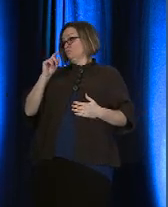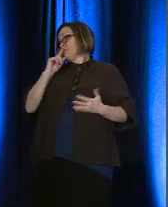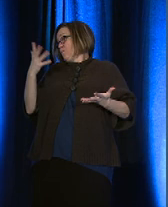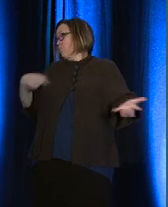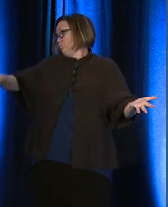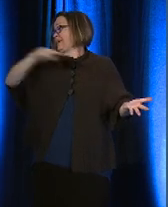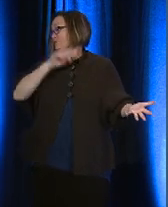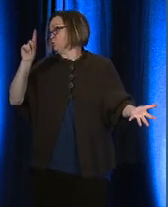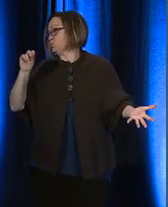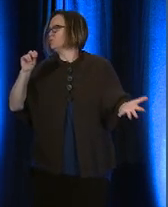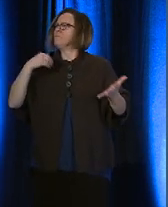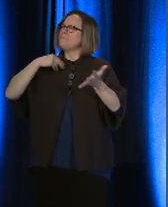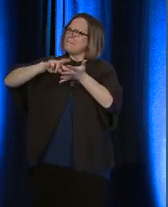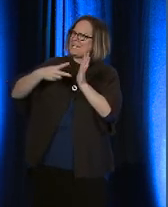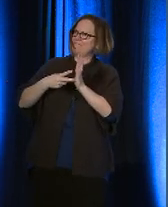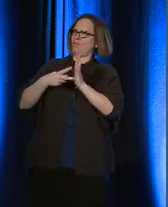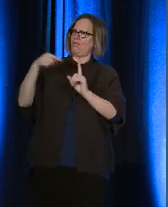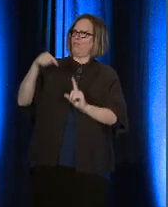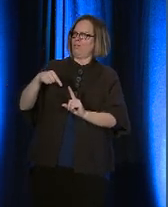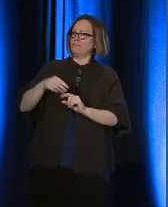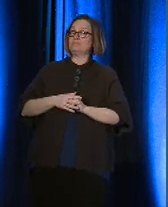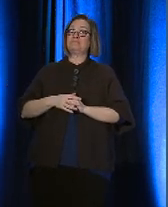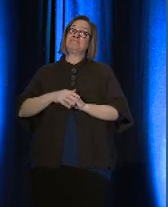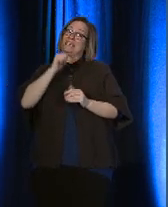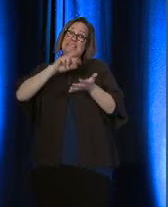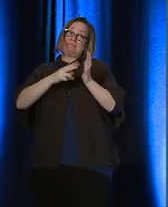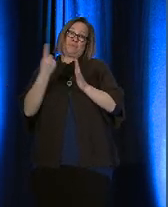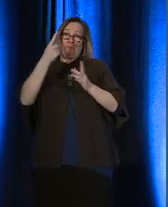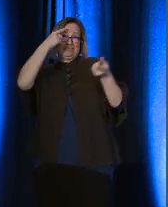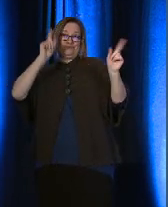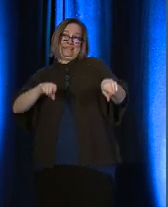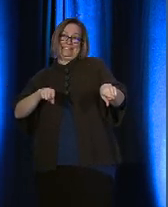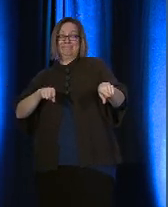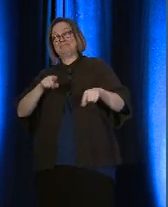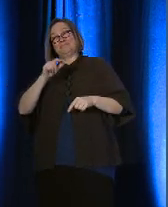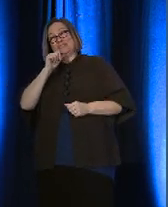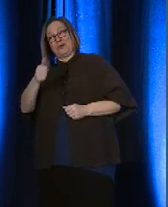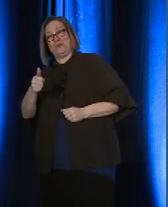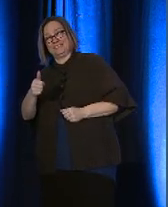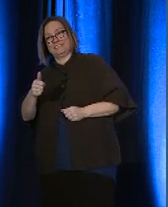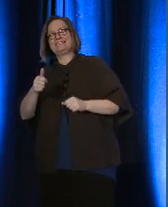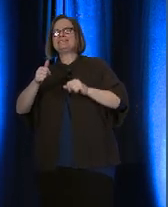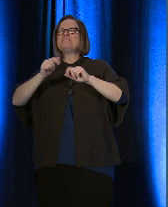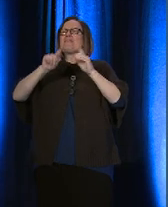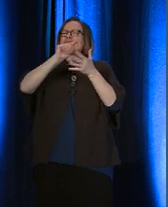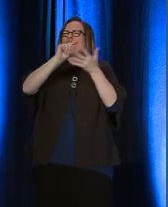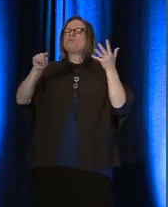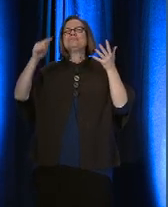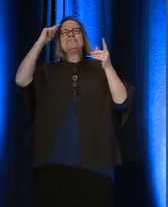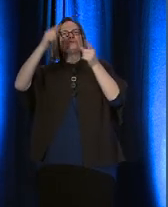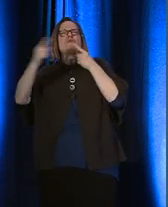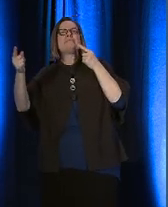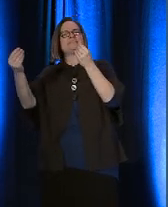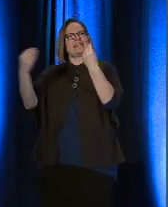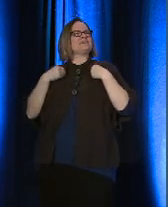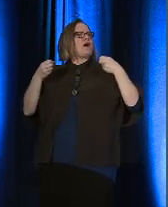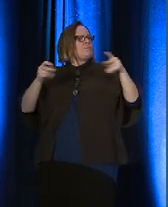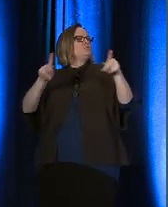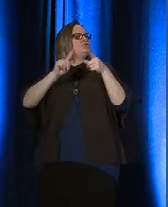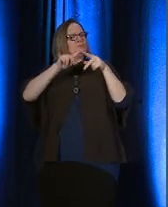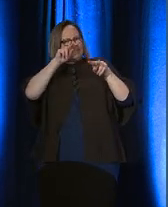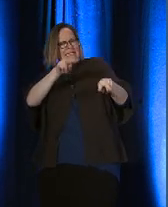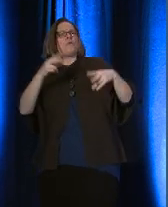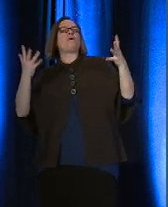That doesn't mean that we always agree. We don't. But those disagreements, they provide an opportunity to see what has been invisible,